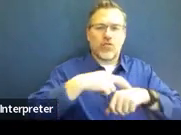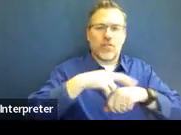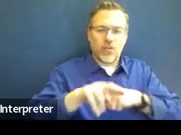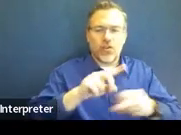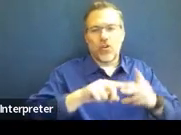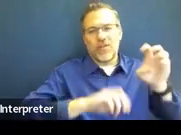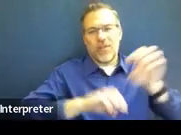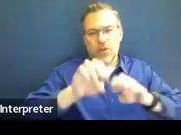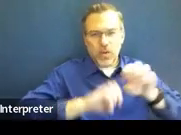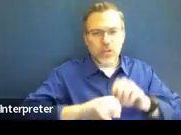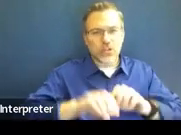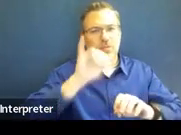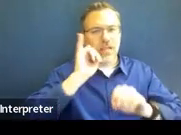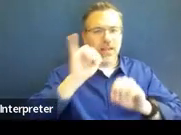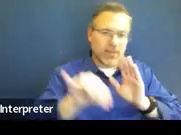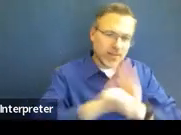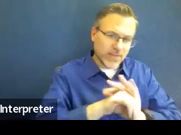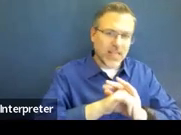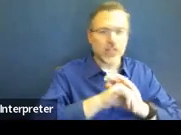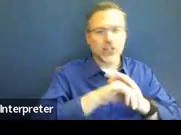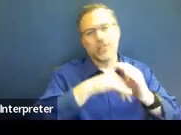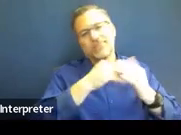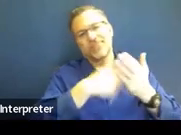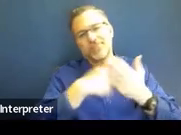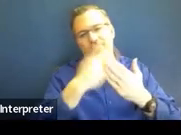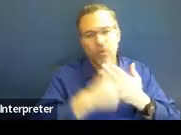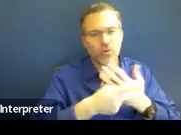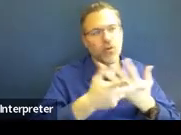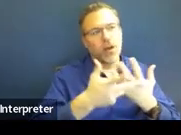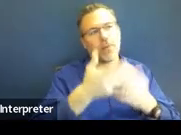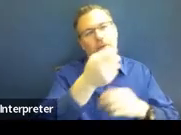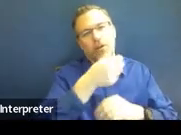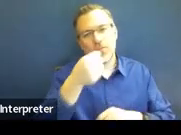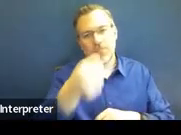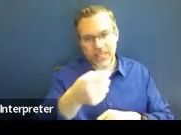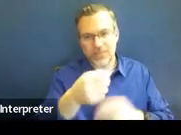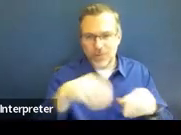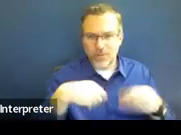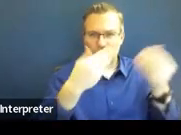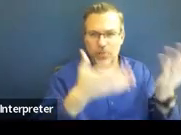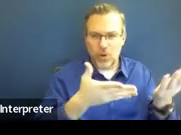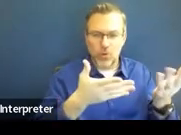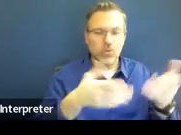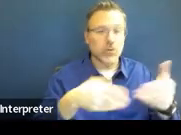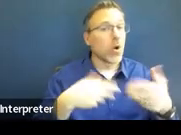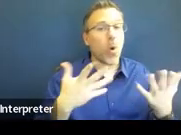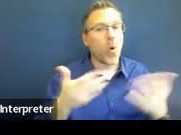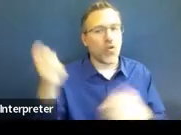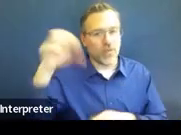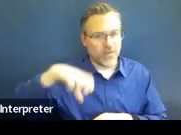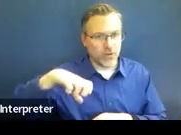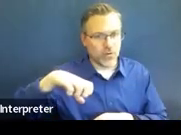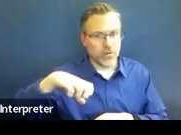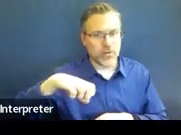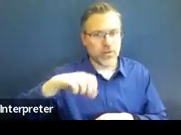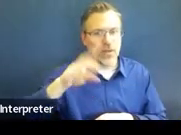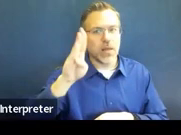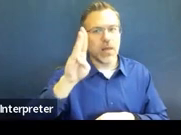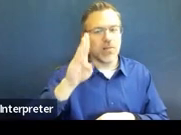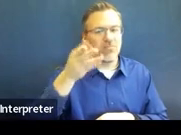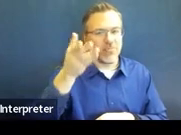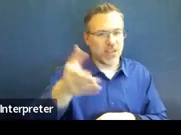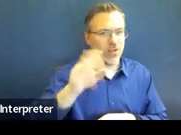proposed or refused by the SAU. So this is really those determinations made at the IEP team meeting.